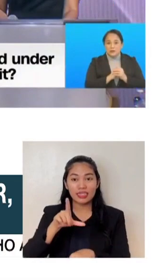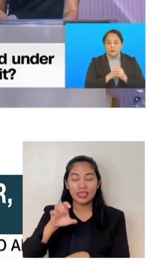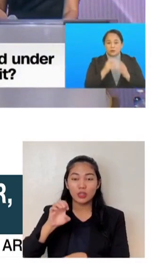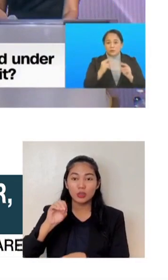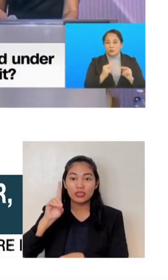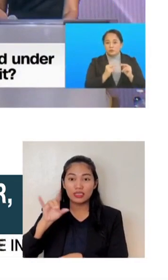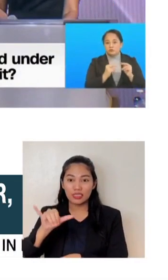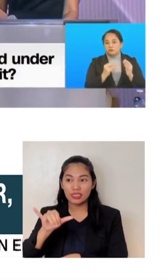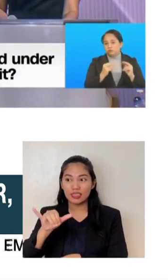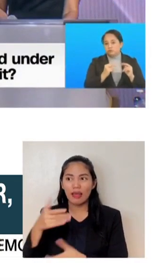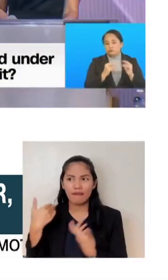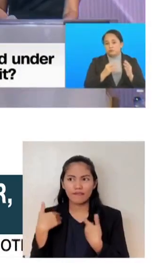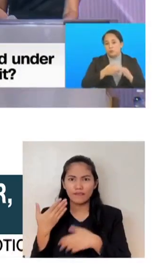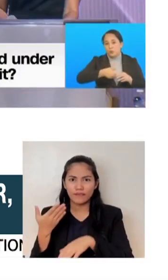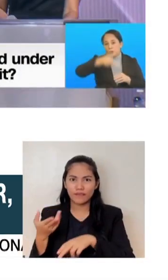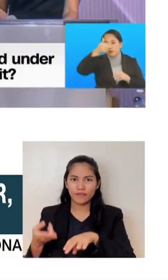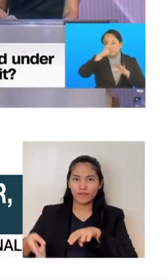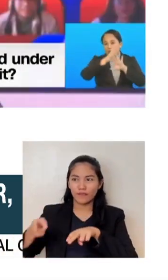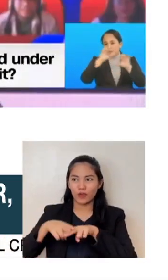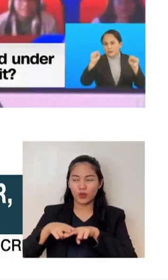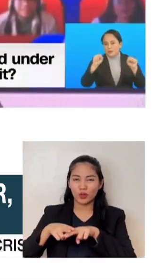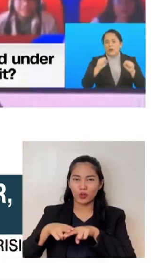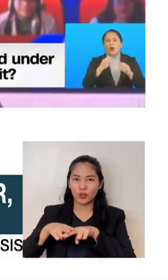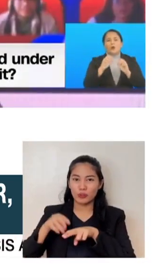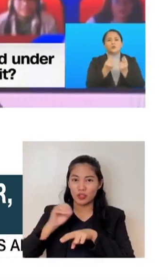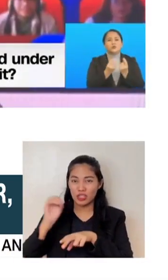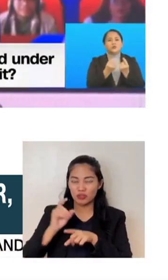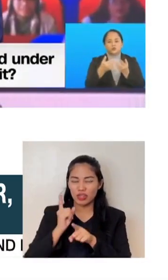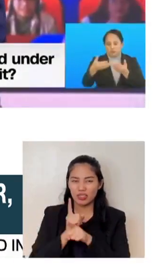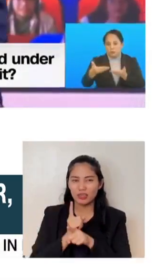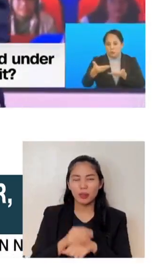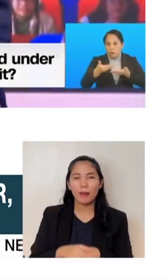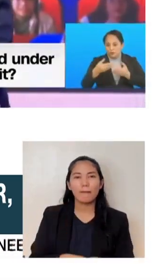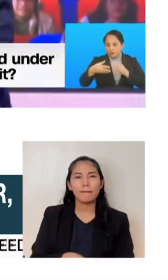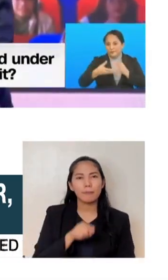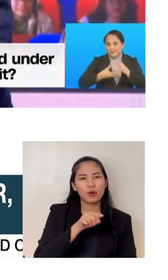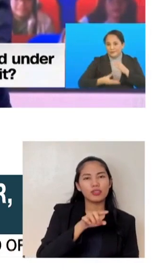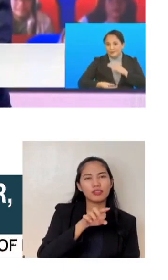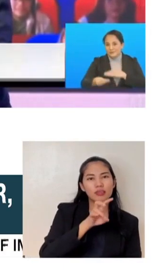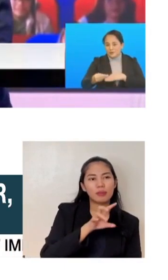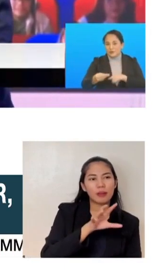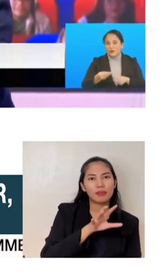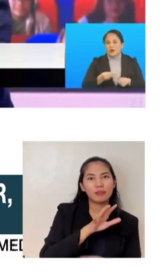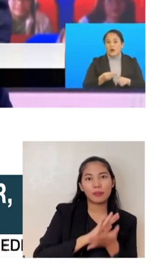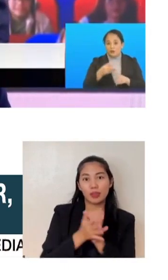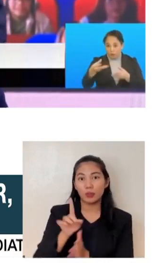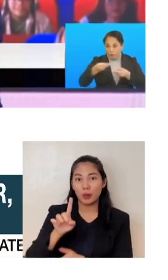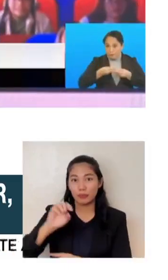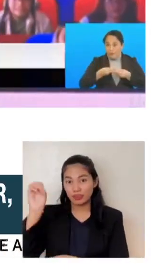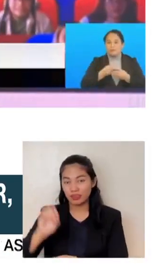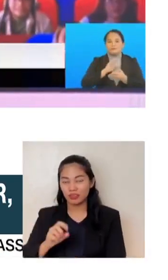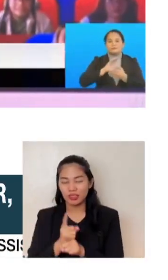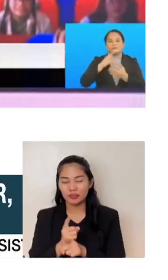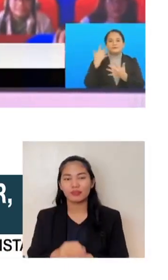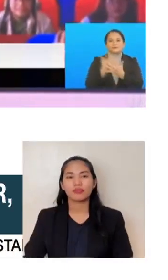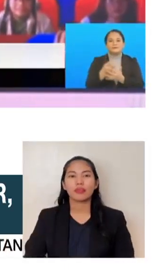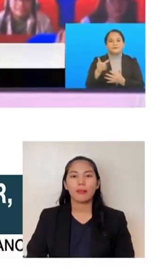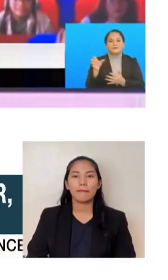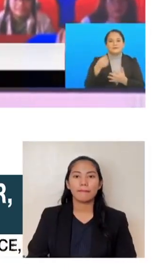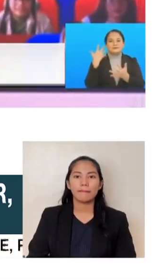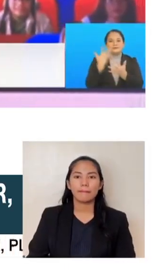that's already an achievement. I think their involvement here is really to slowly